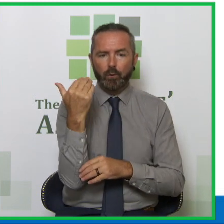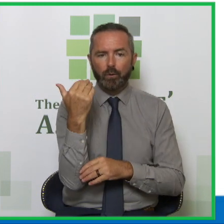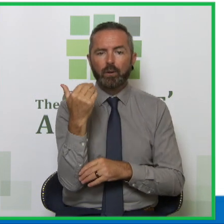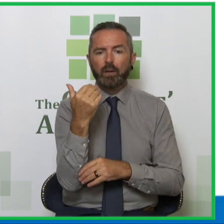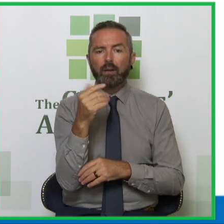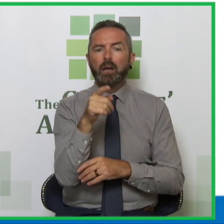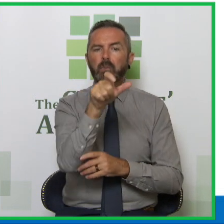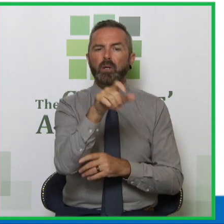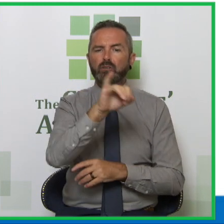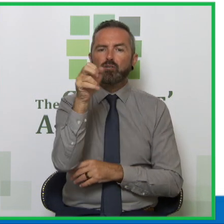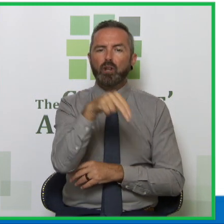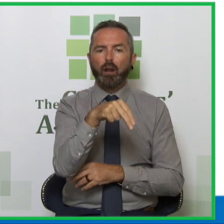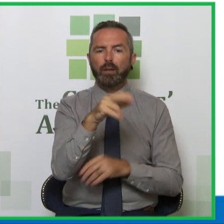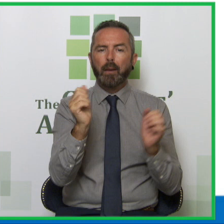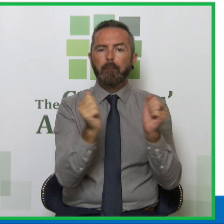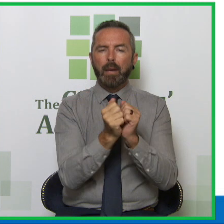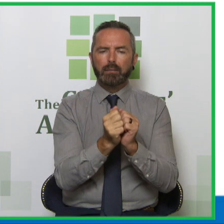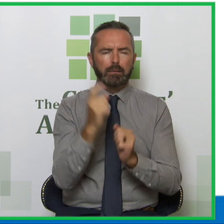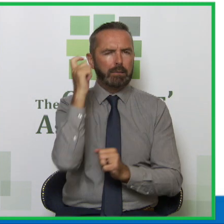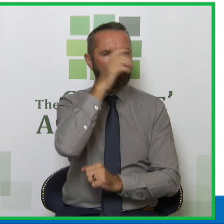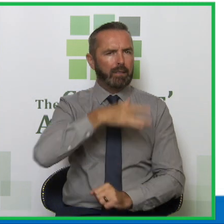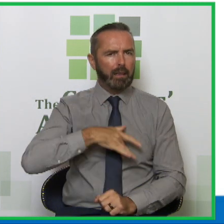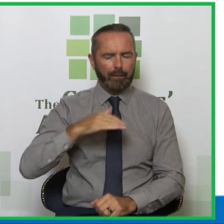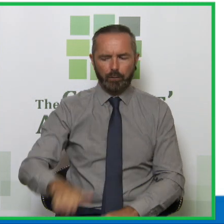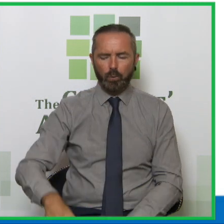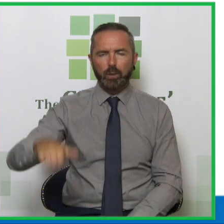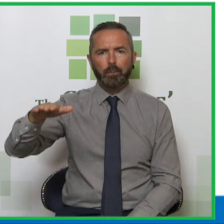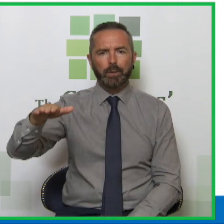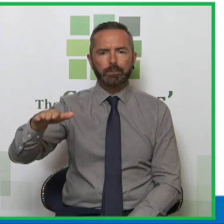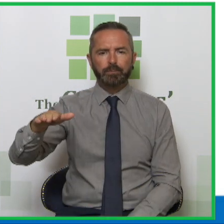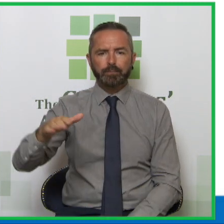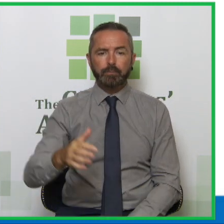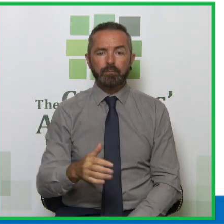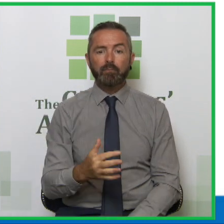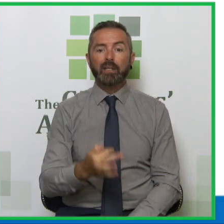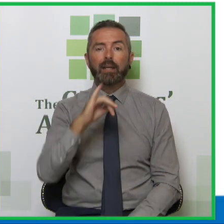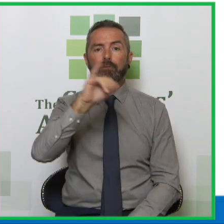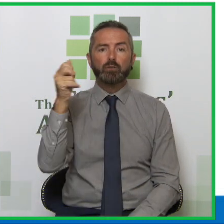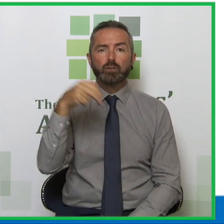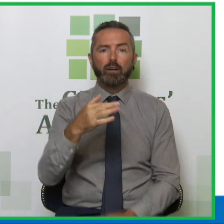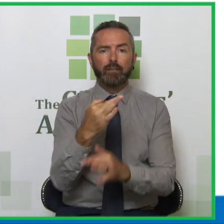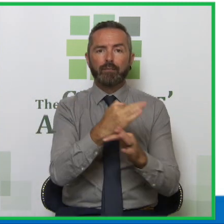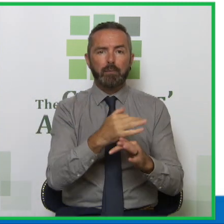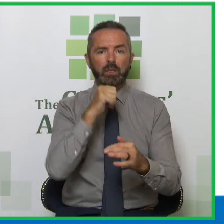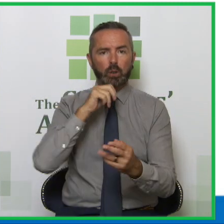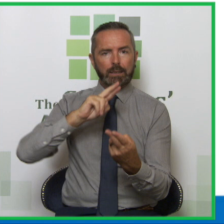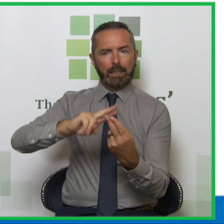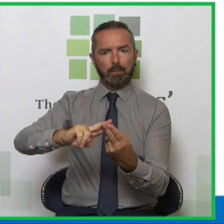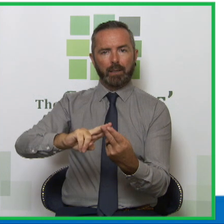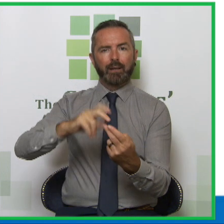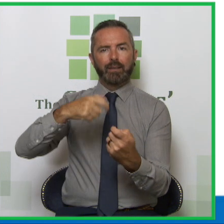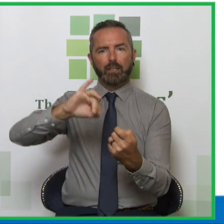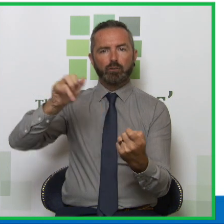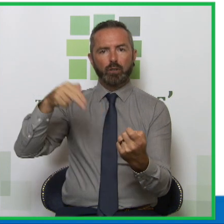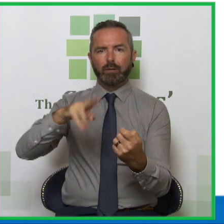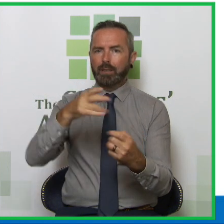I met who had a very very difficult life from a young child. If John's family had not been stigmatized John could